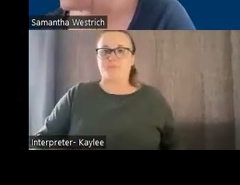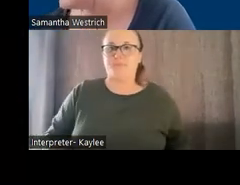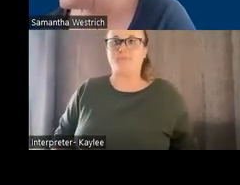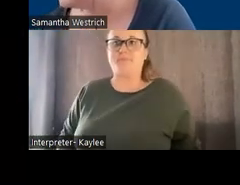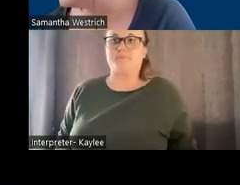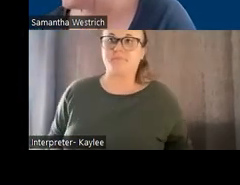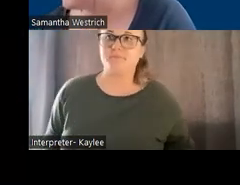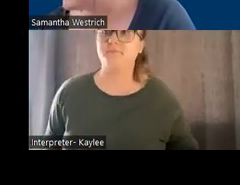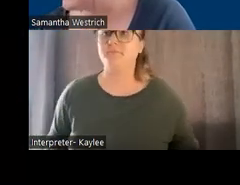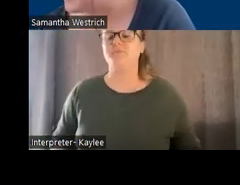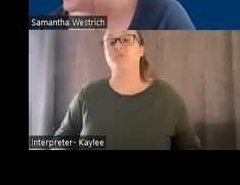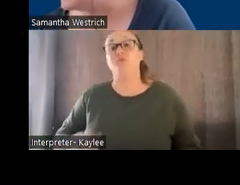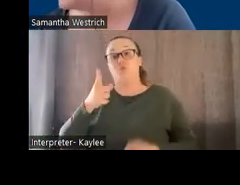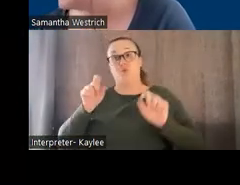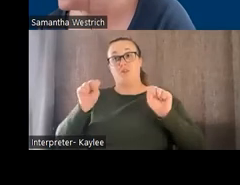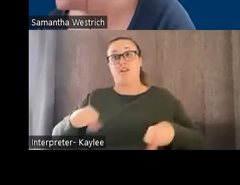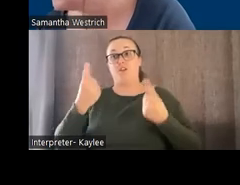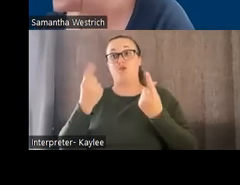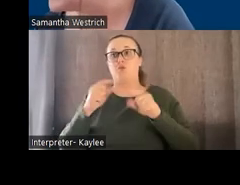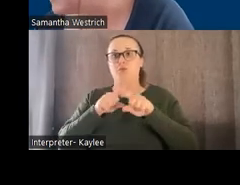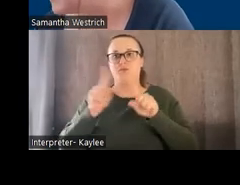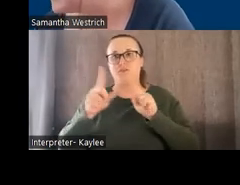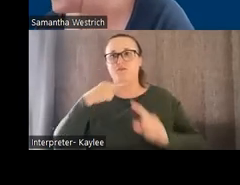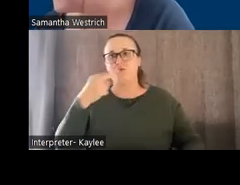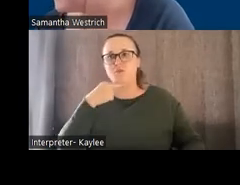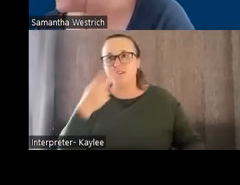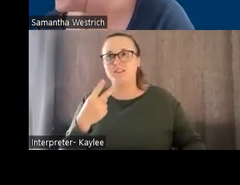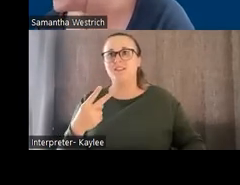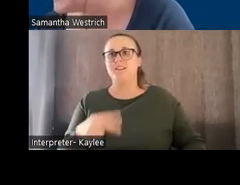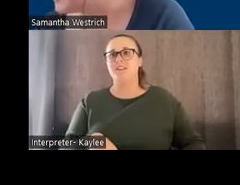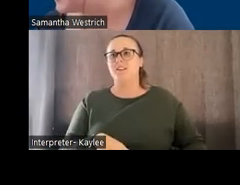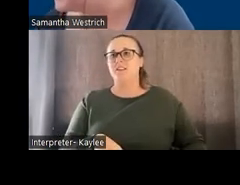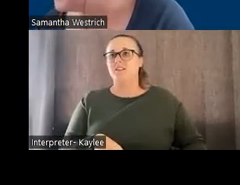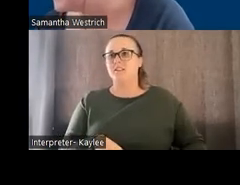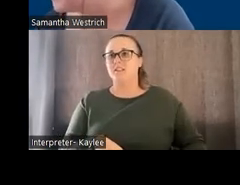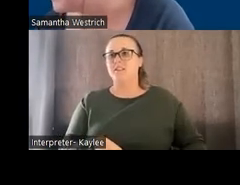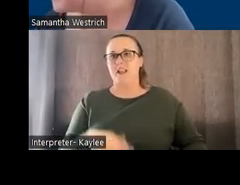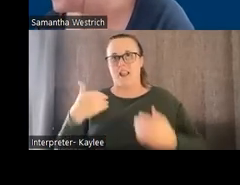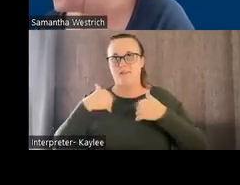different voices. So it has a ton. And if you press here,